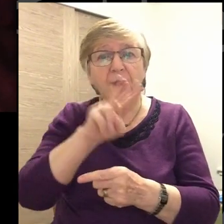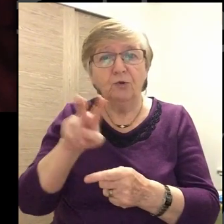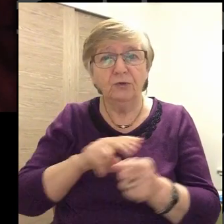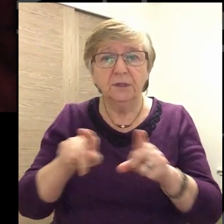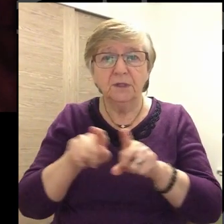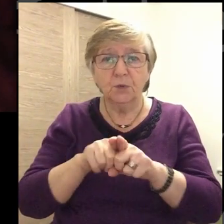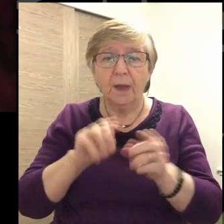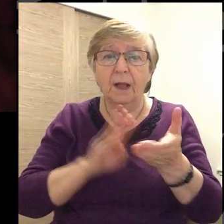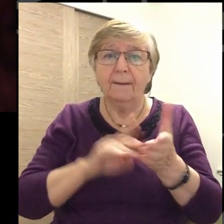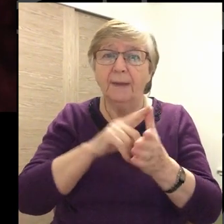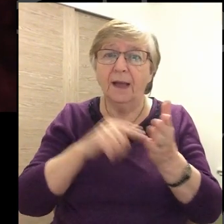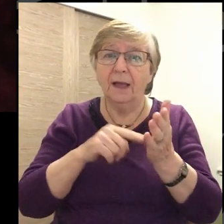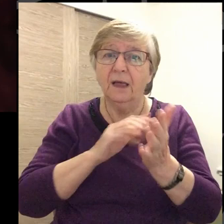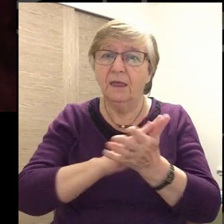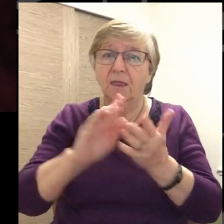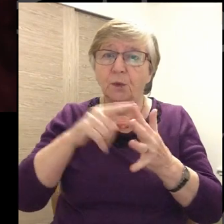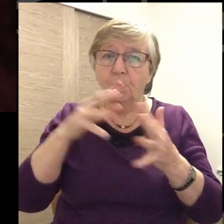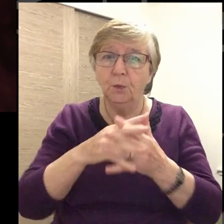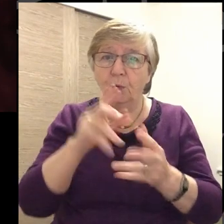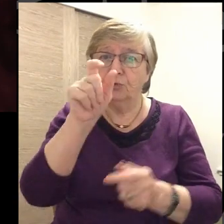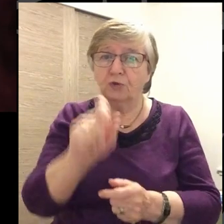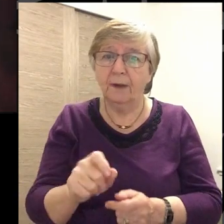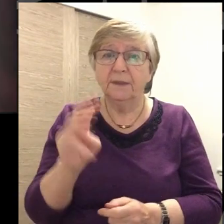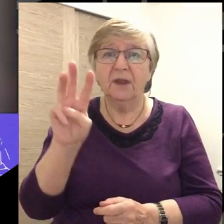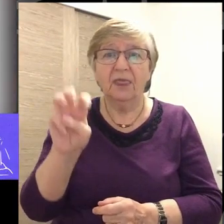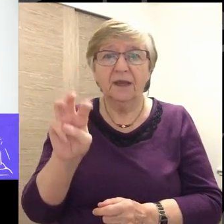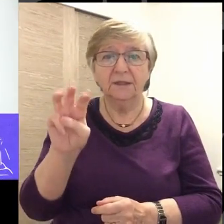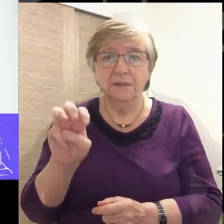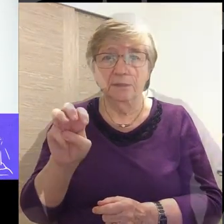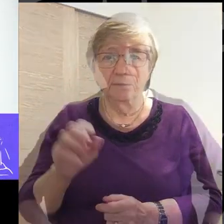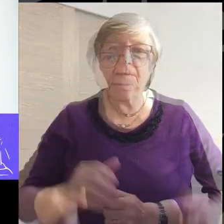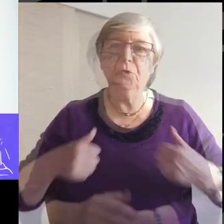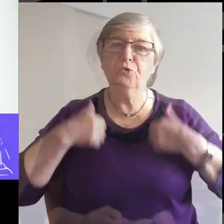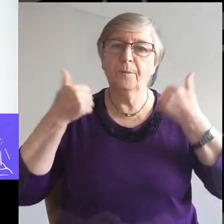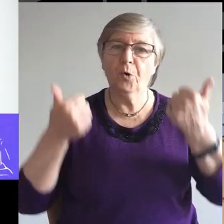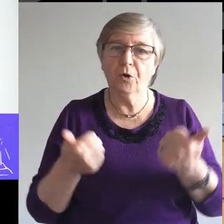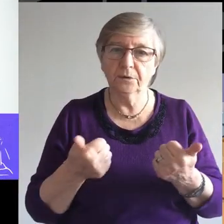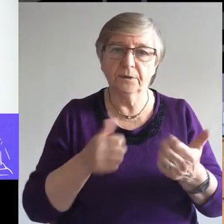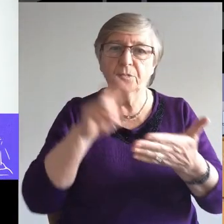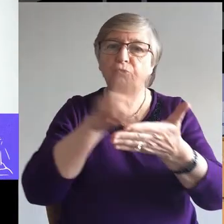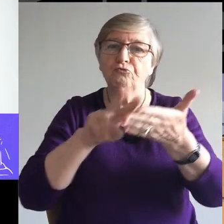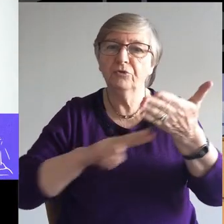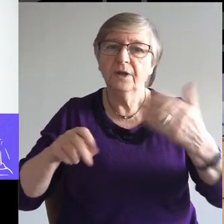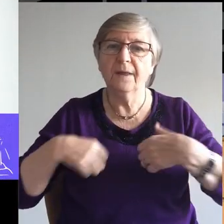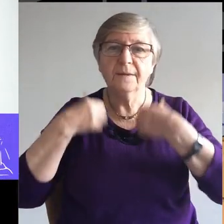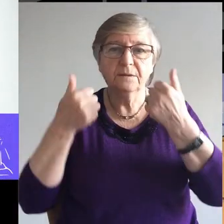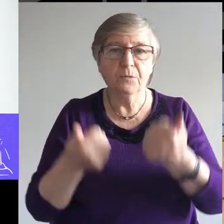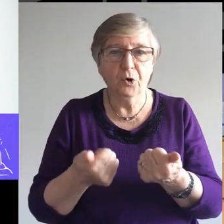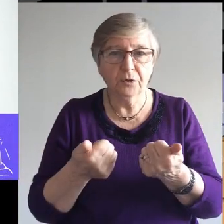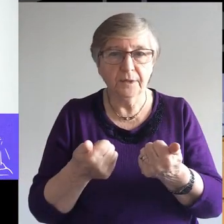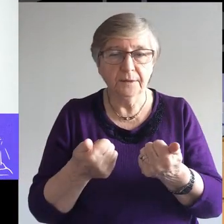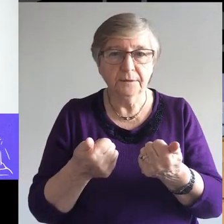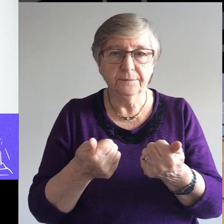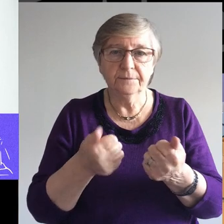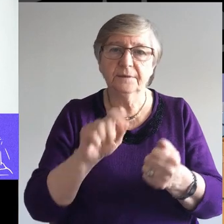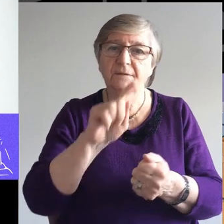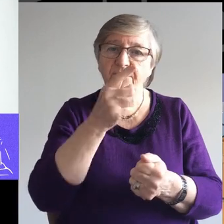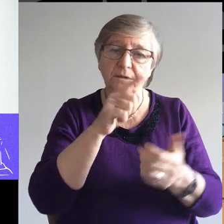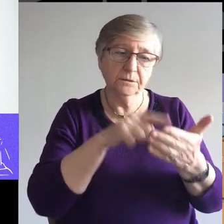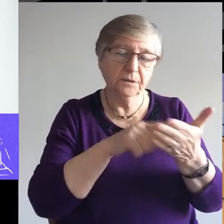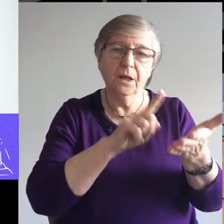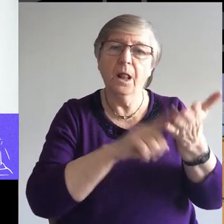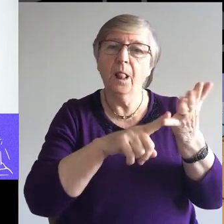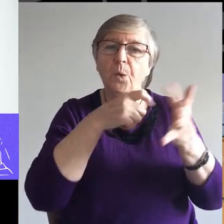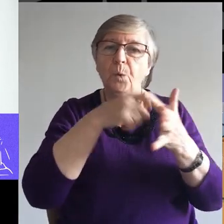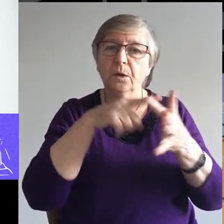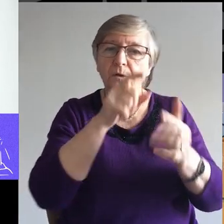read for us from Matthew chapter 13. Good morning. The readings this morning are firstly